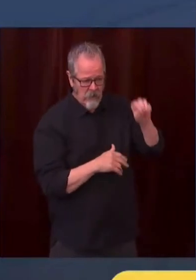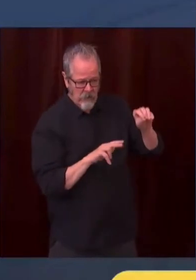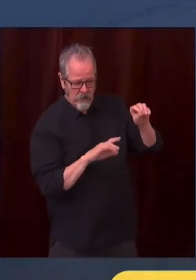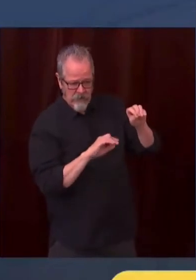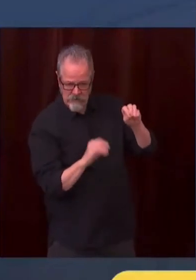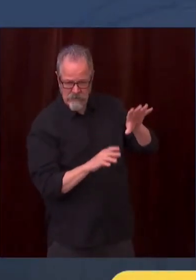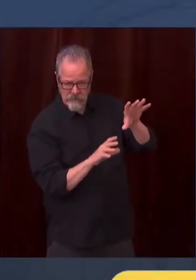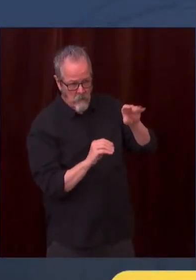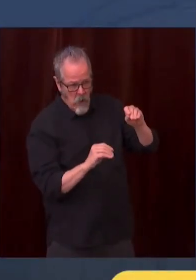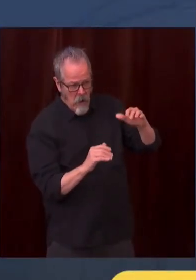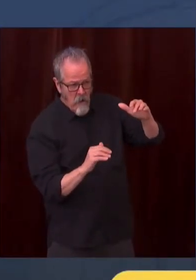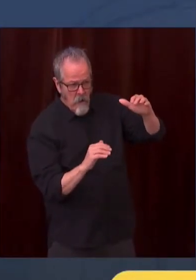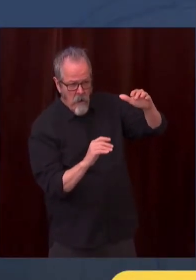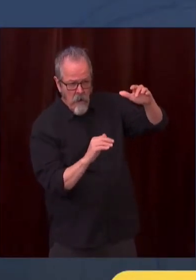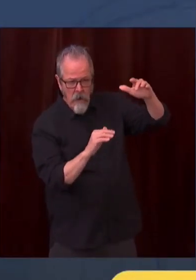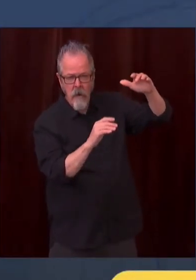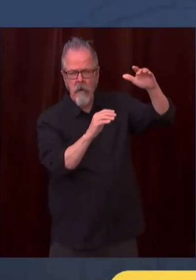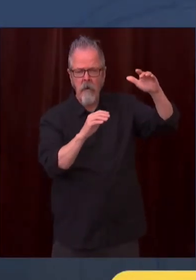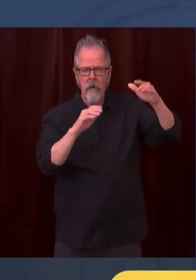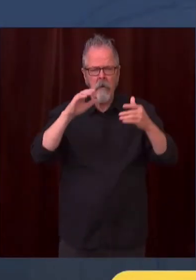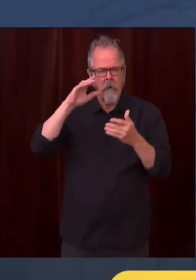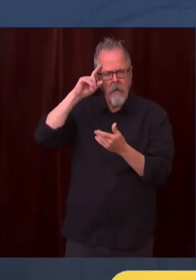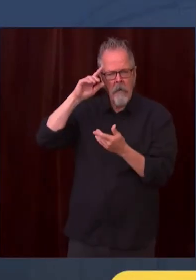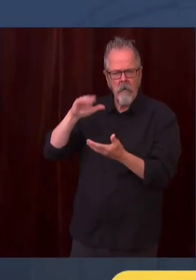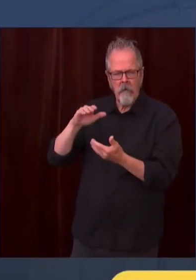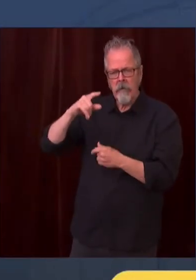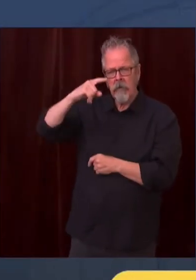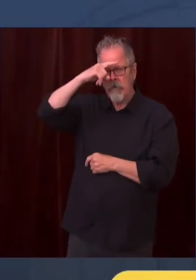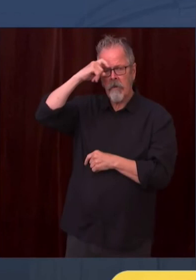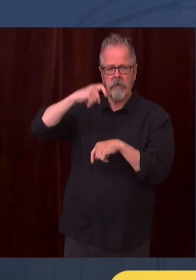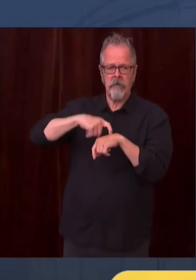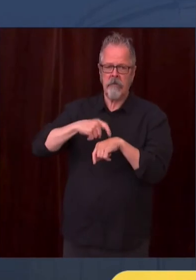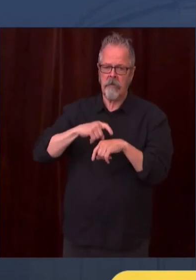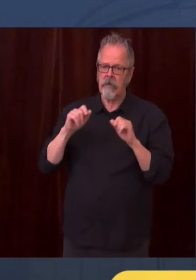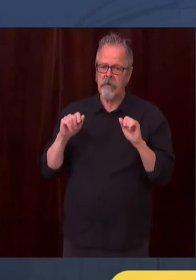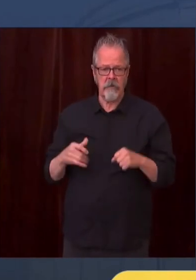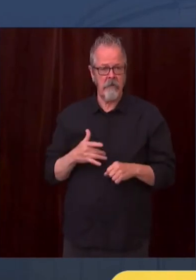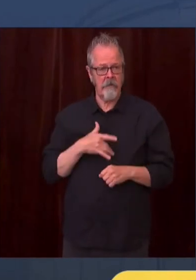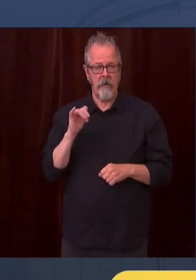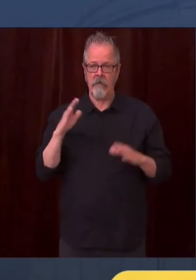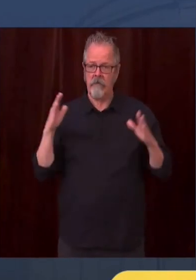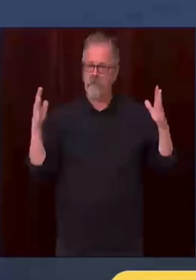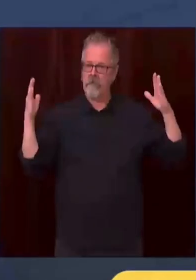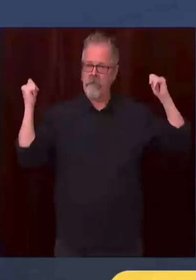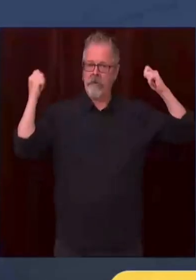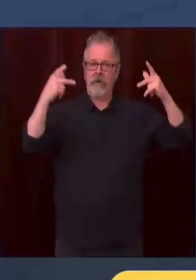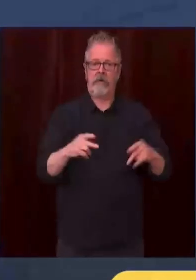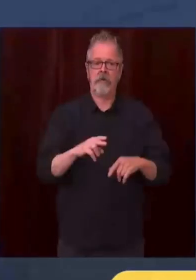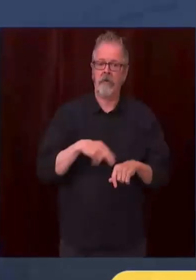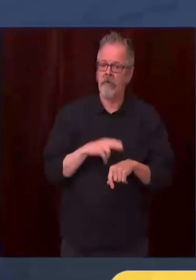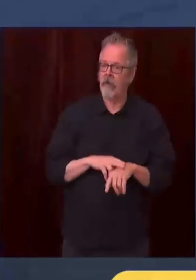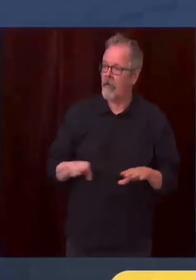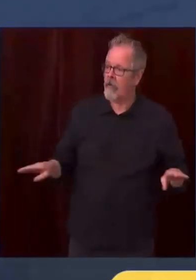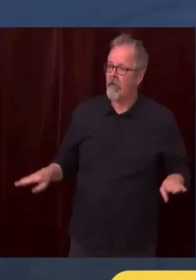potentially have much more normal activities in our state. But this is dependent on our continuing to increase the